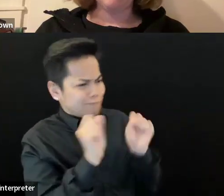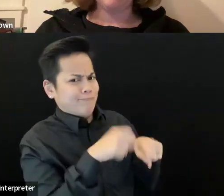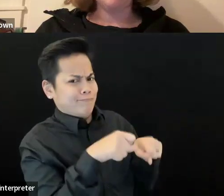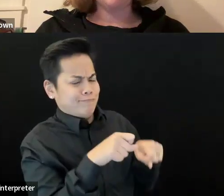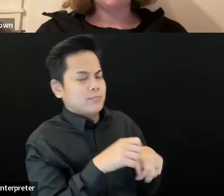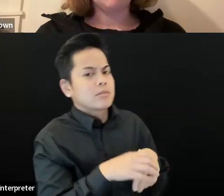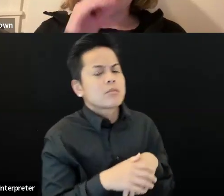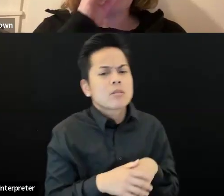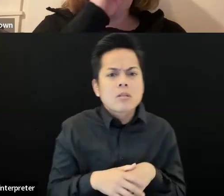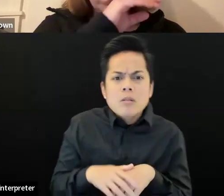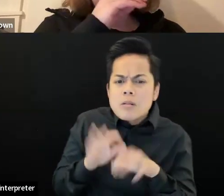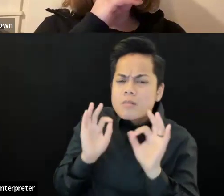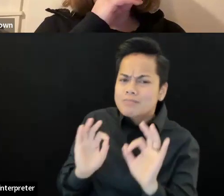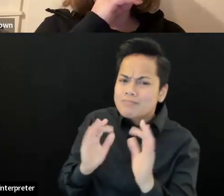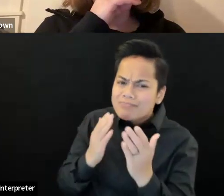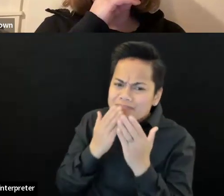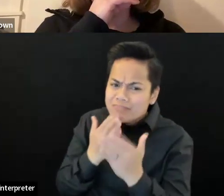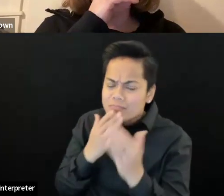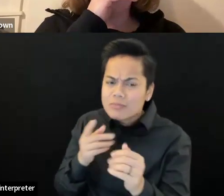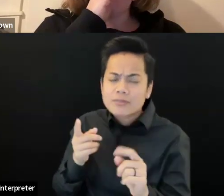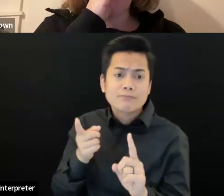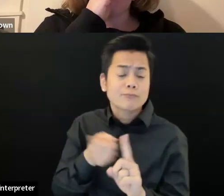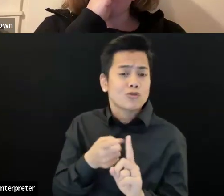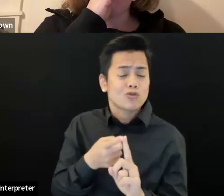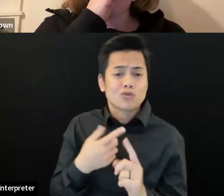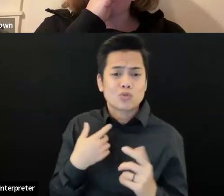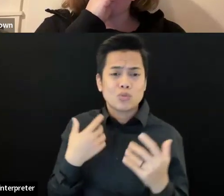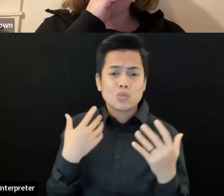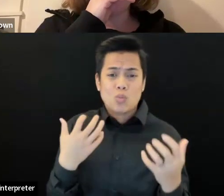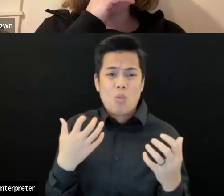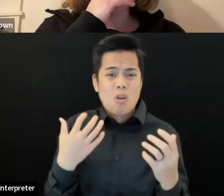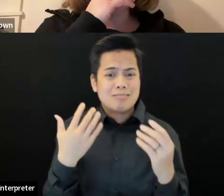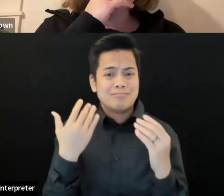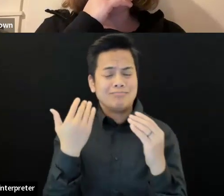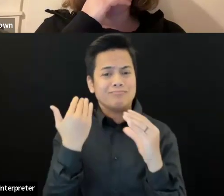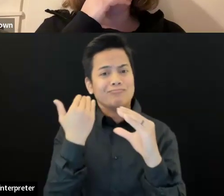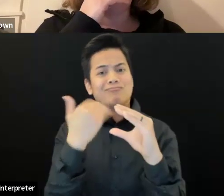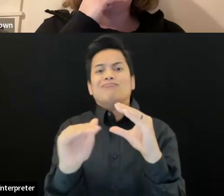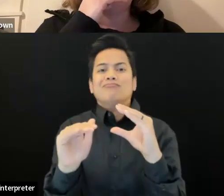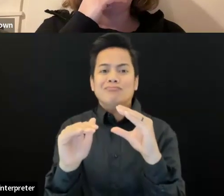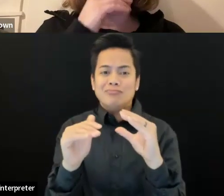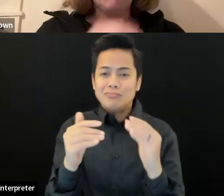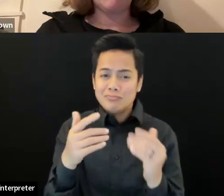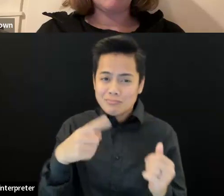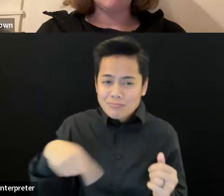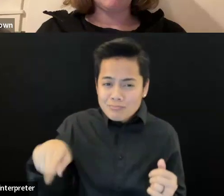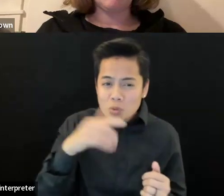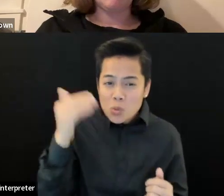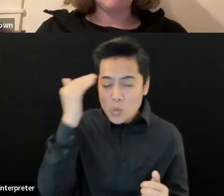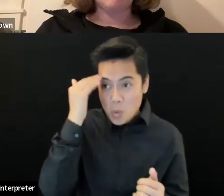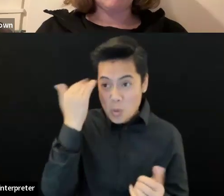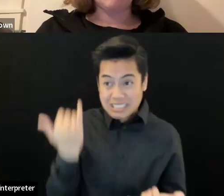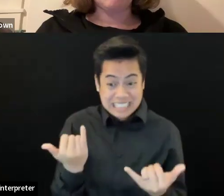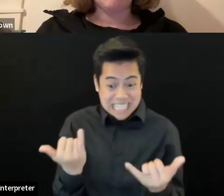want to say that I, I had written an email in, um, today is, as you all might know is an election day. Um, it's very